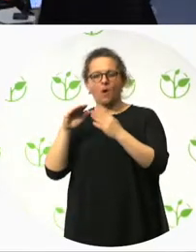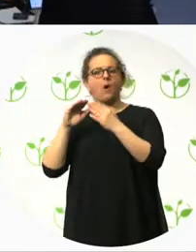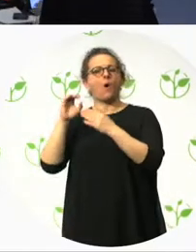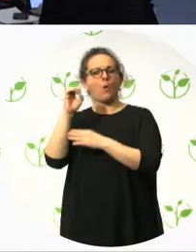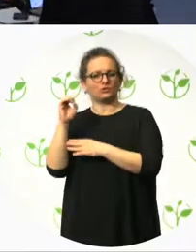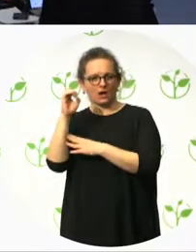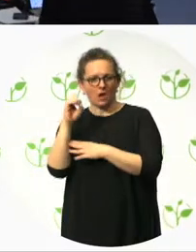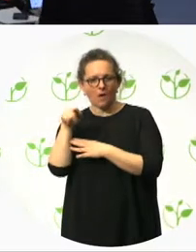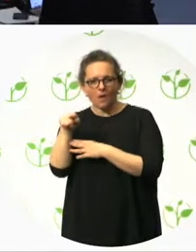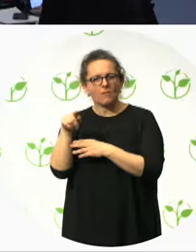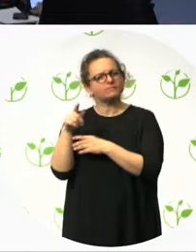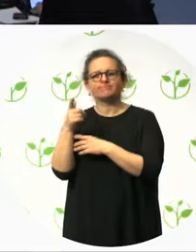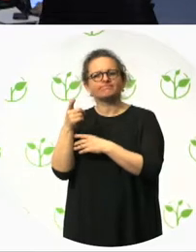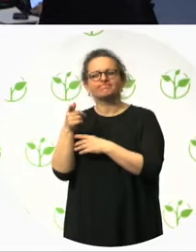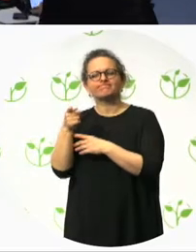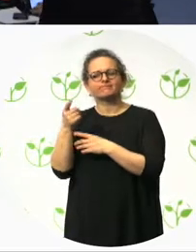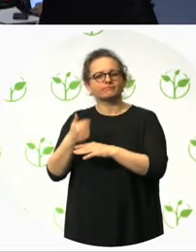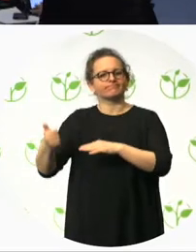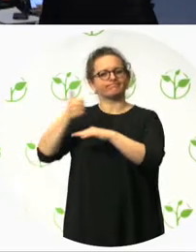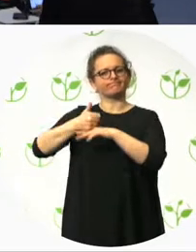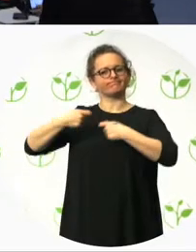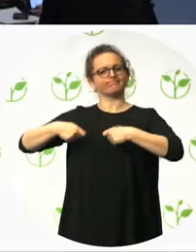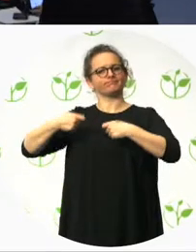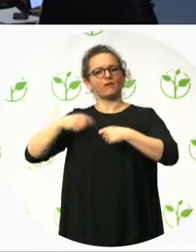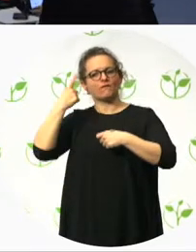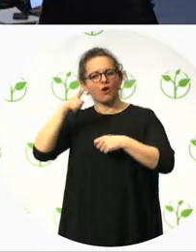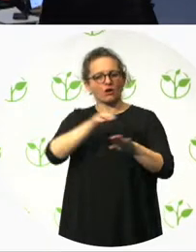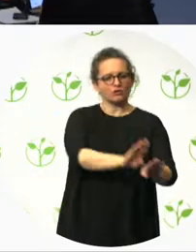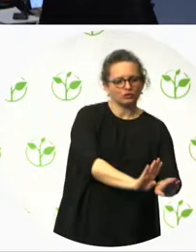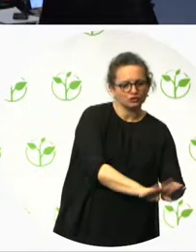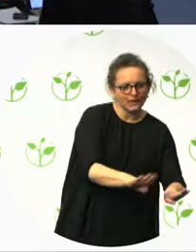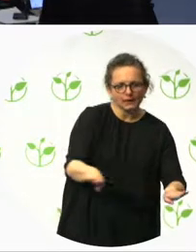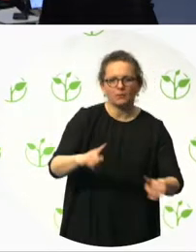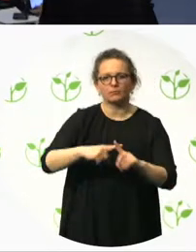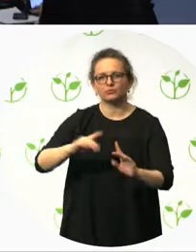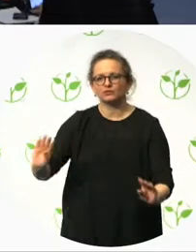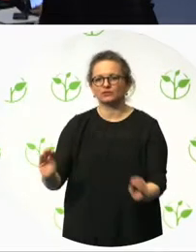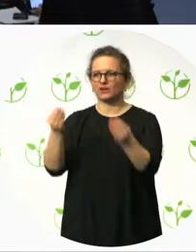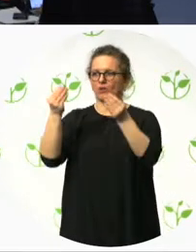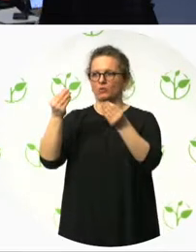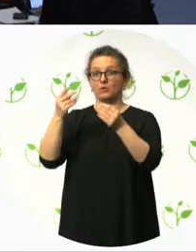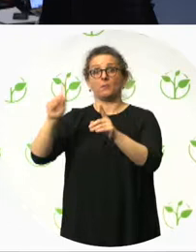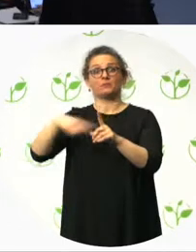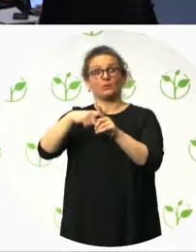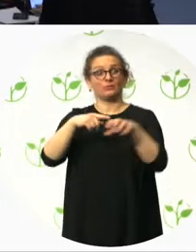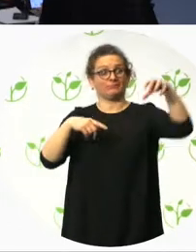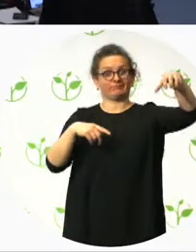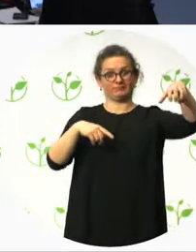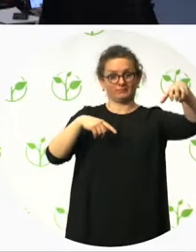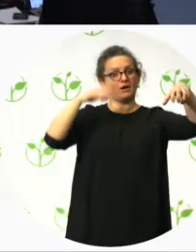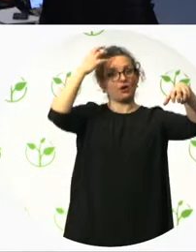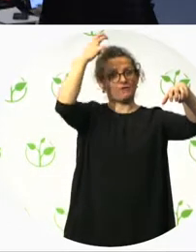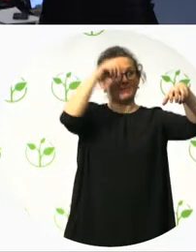with. And who are a key partner with us in this Congress coming up in Dublin in 2018.